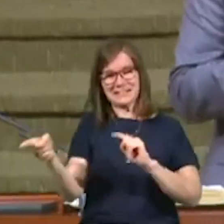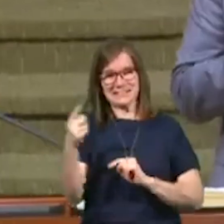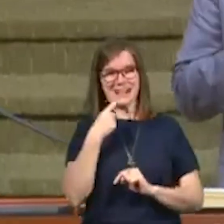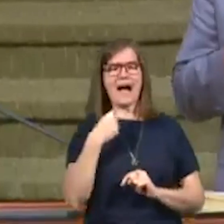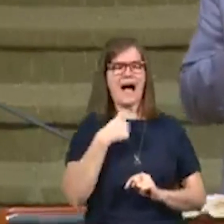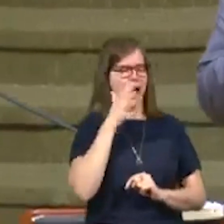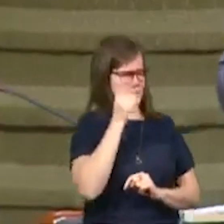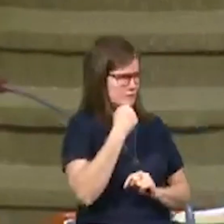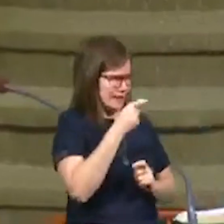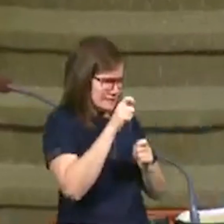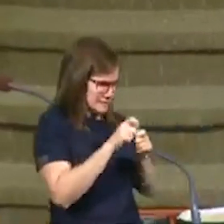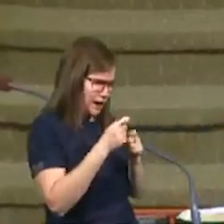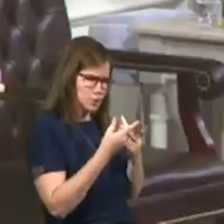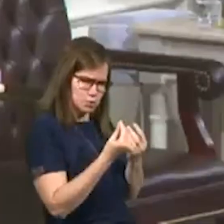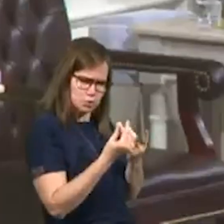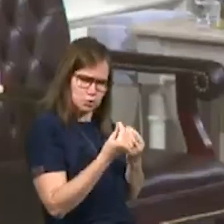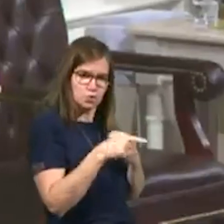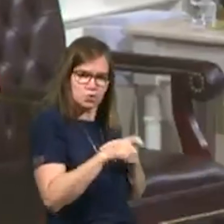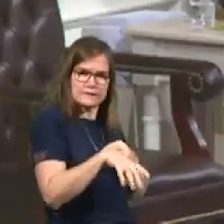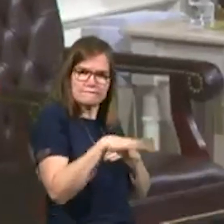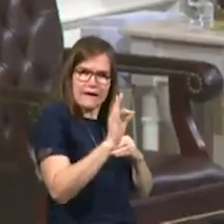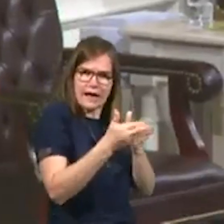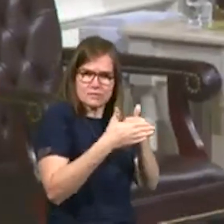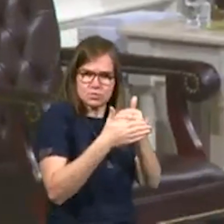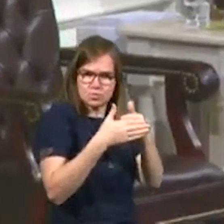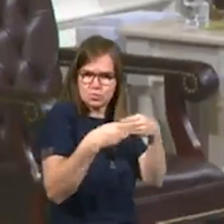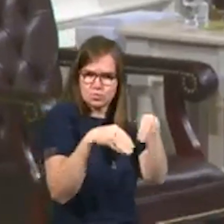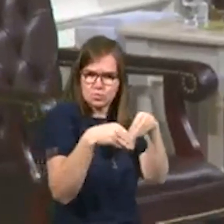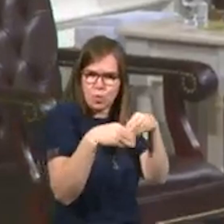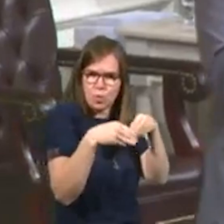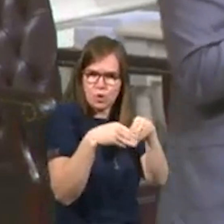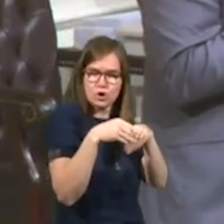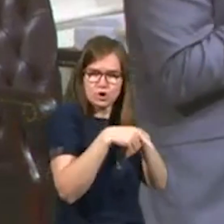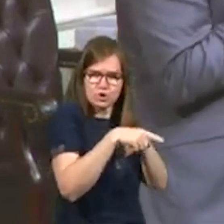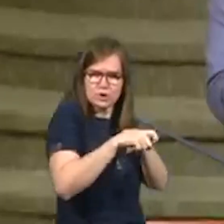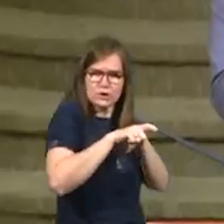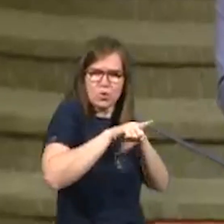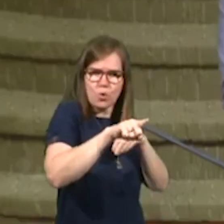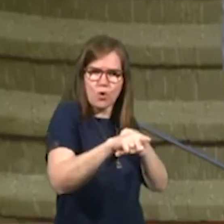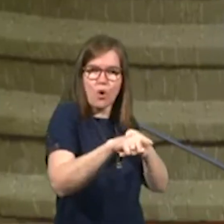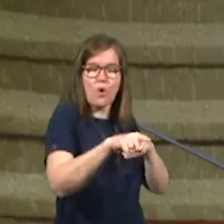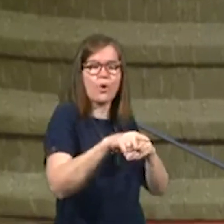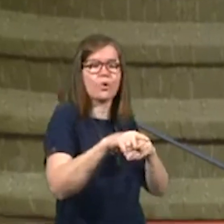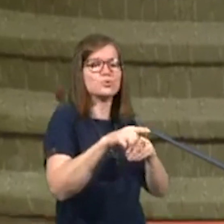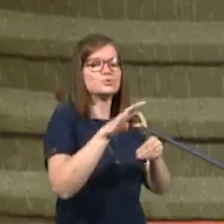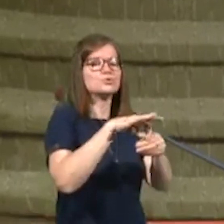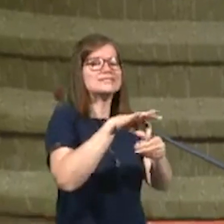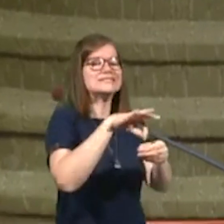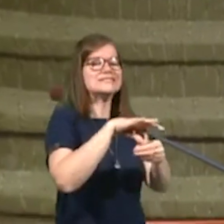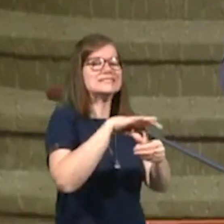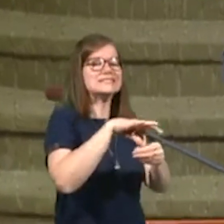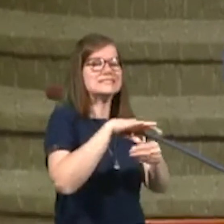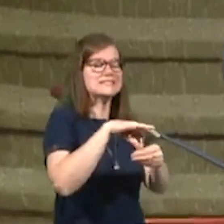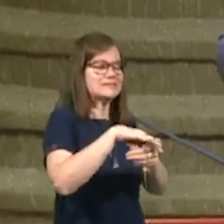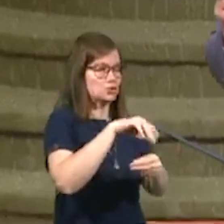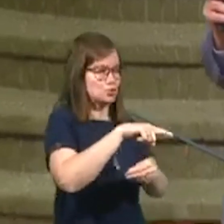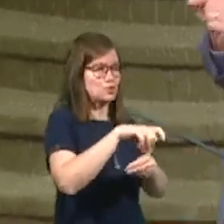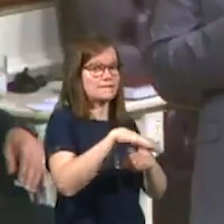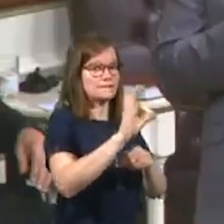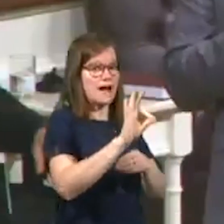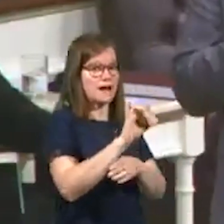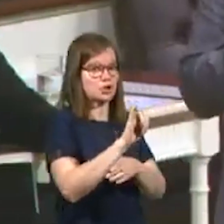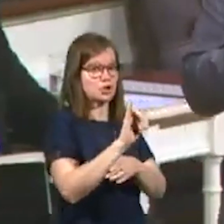I'll tell you exactly what to do. He said, you need to, you need to find the nearest store. You need to go to the tea section. You need to find